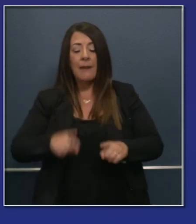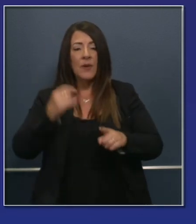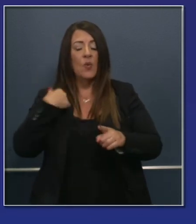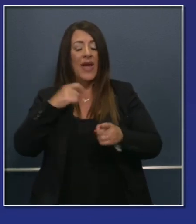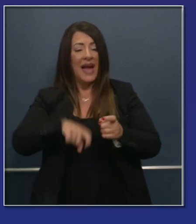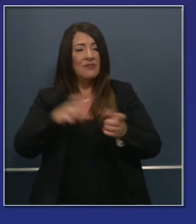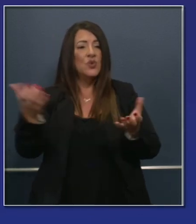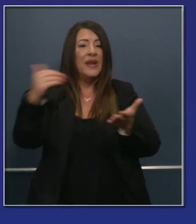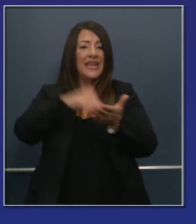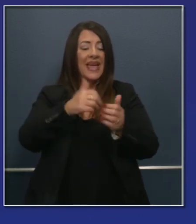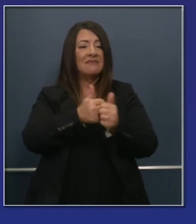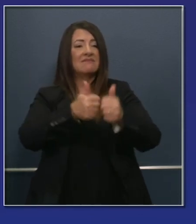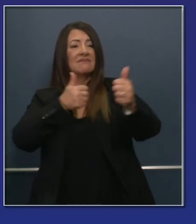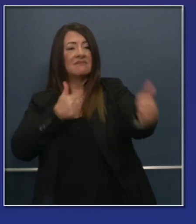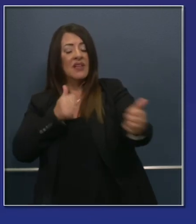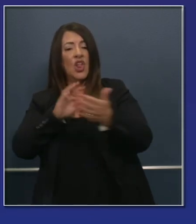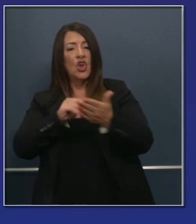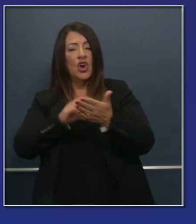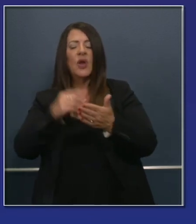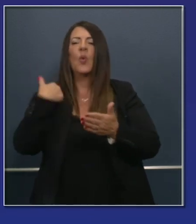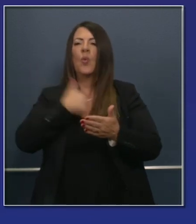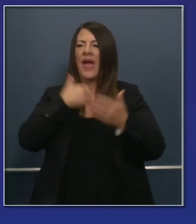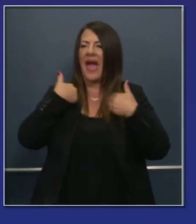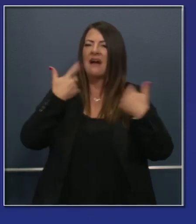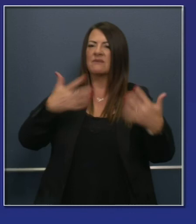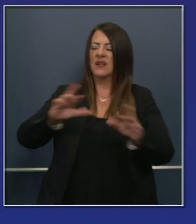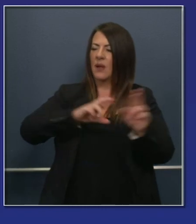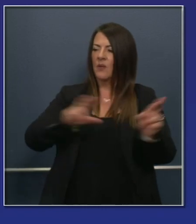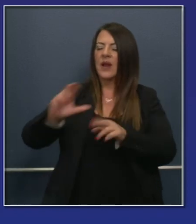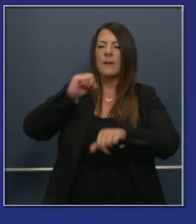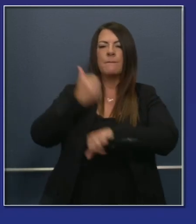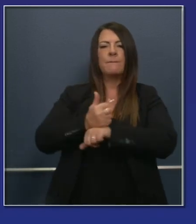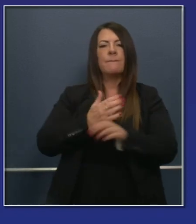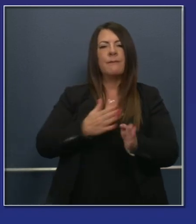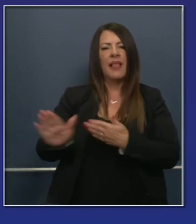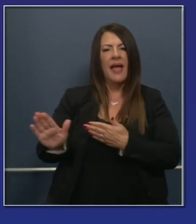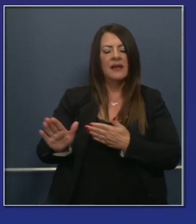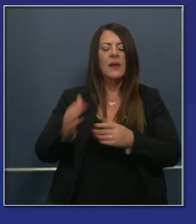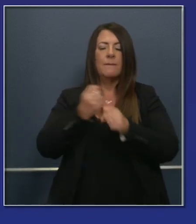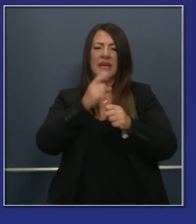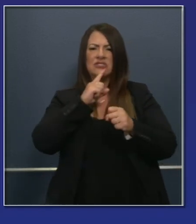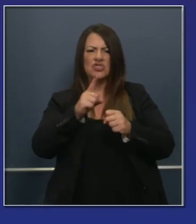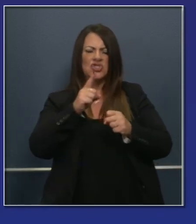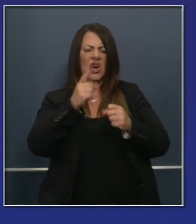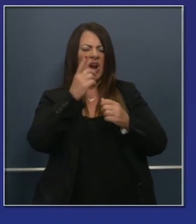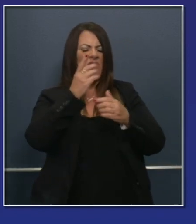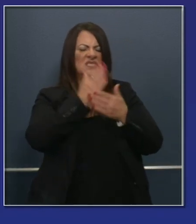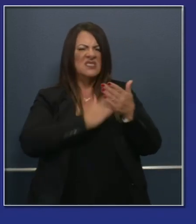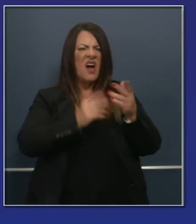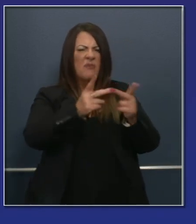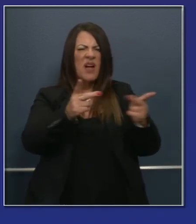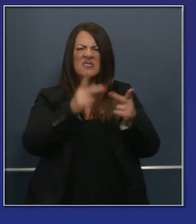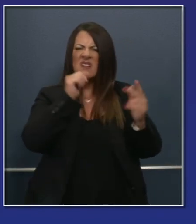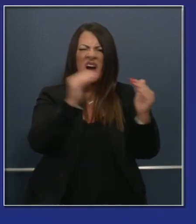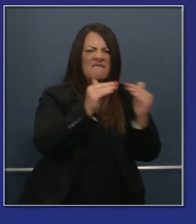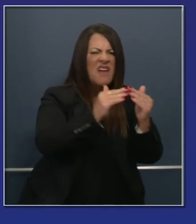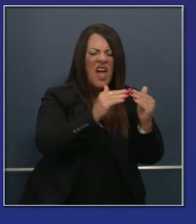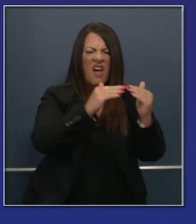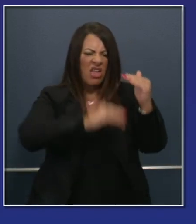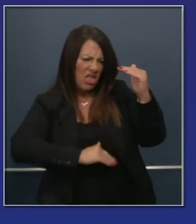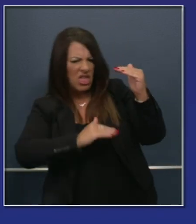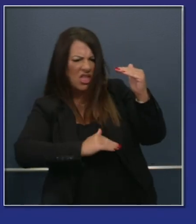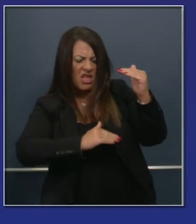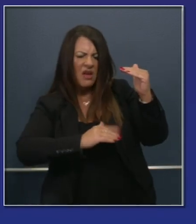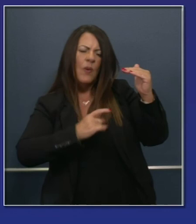that is thoughtful, and that offsets any learning gaps, that prioritizes equity. And you've heard the governor talk today about resources that districts can